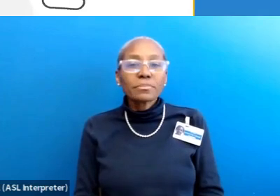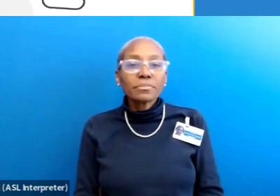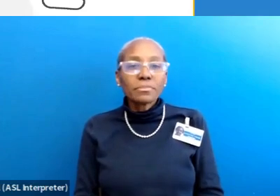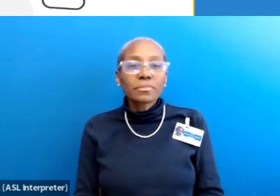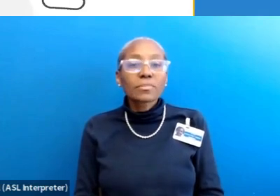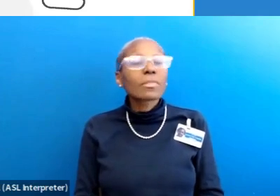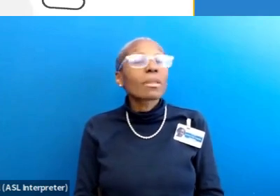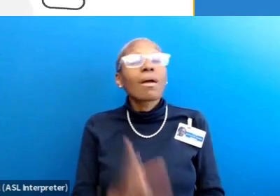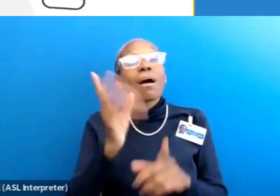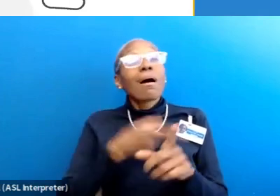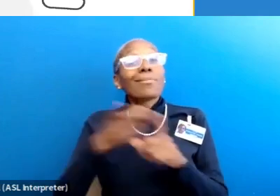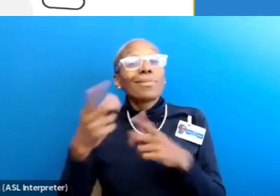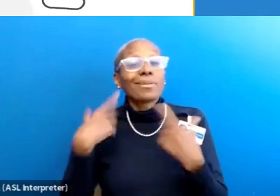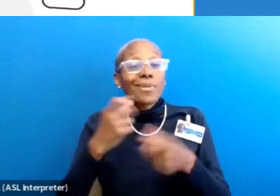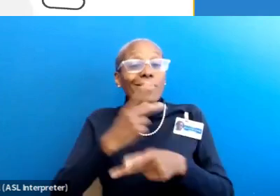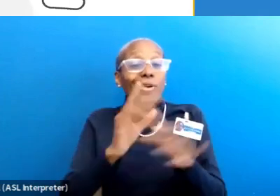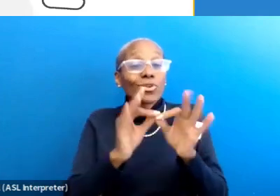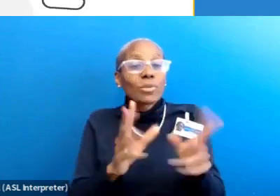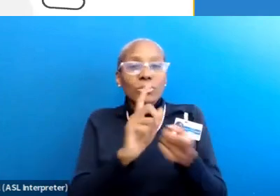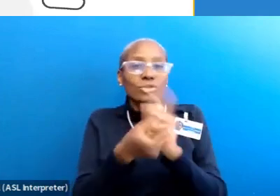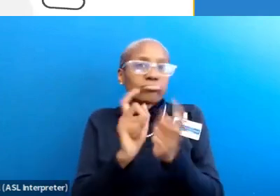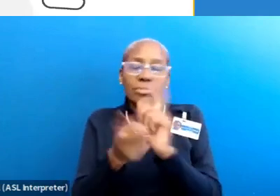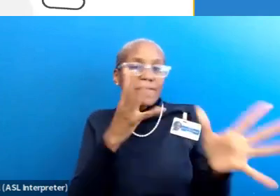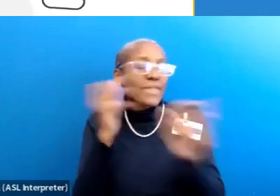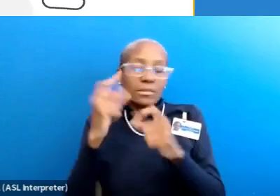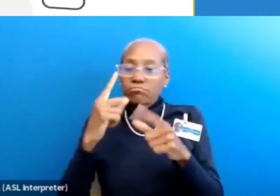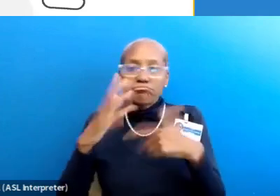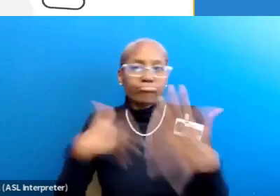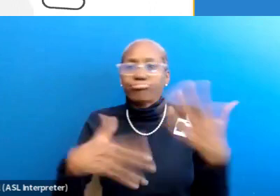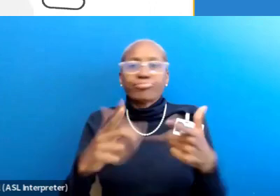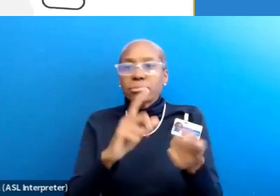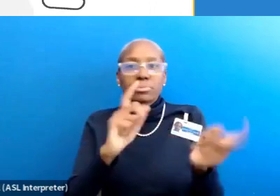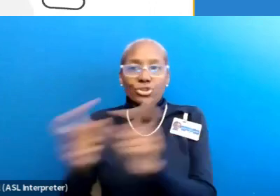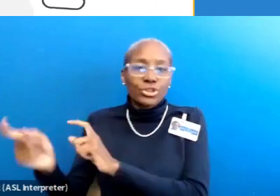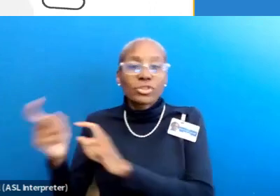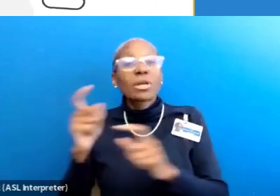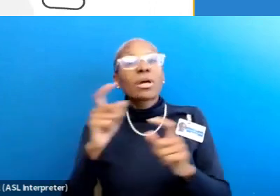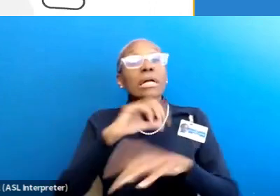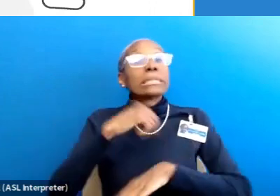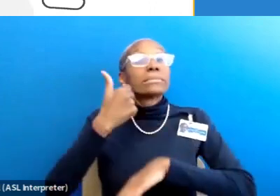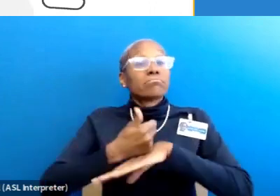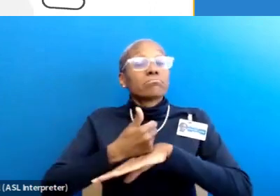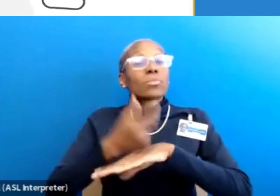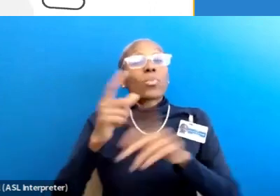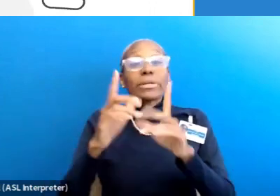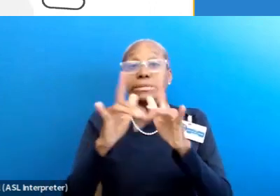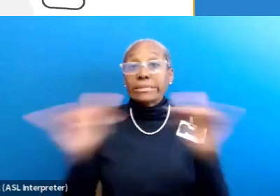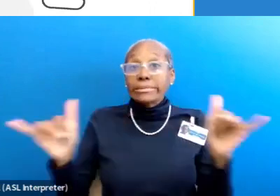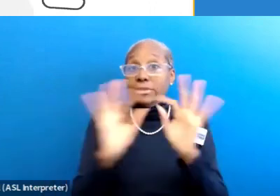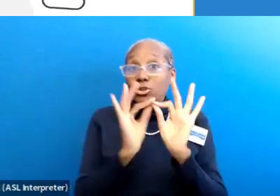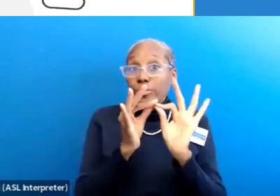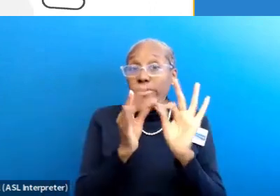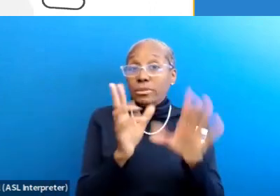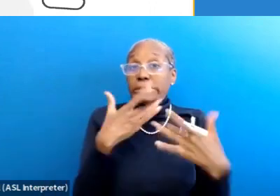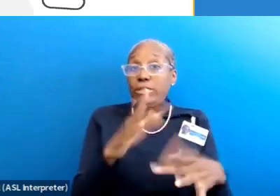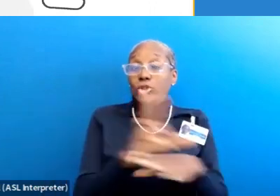Our field of healthcare interpreting is changing at a very fast pace. For example, the situations in which simultaneous interpreting is